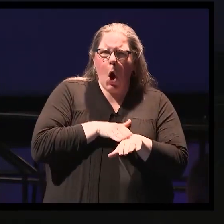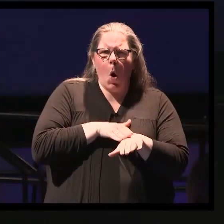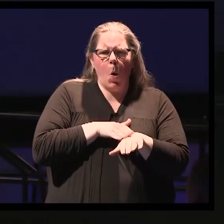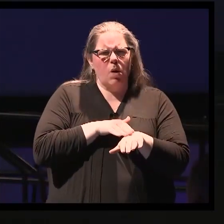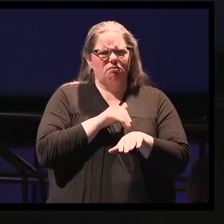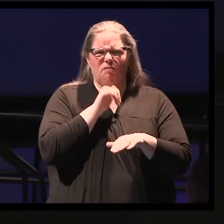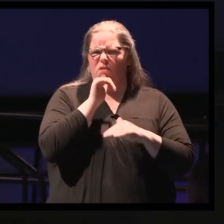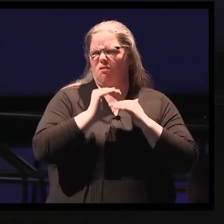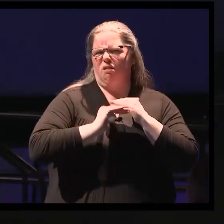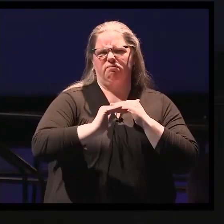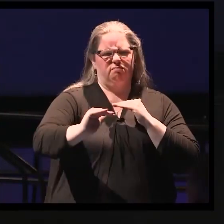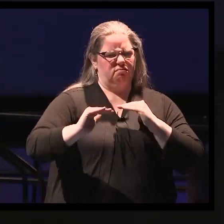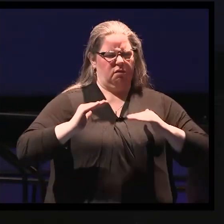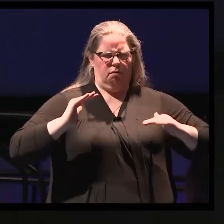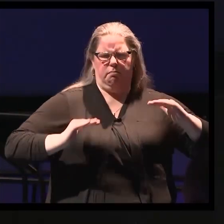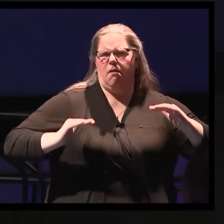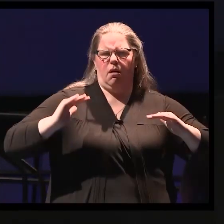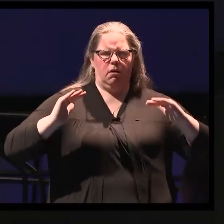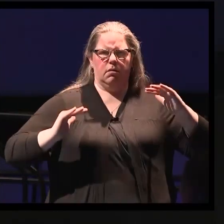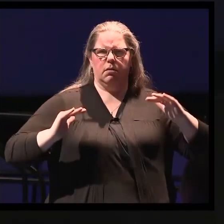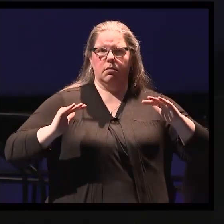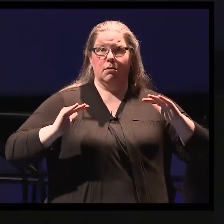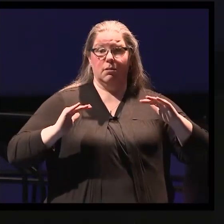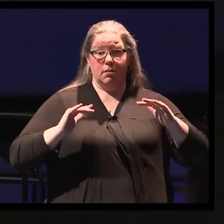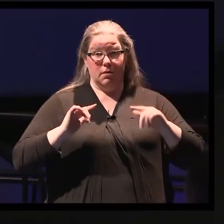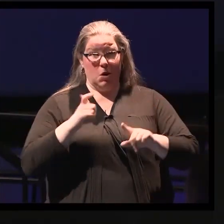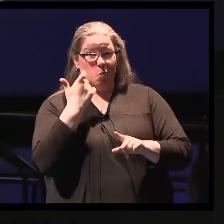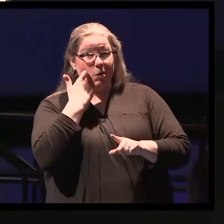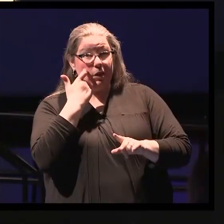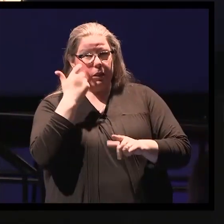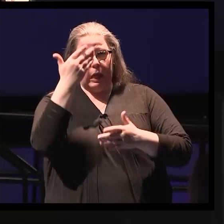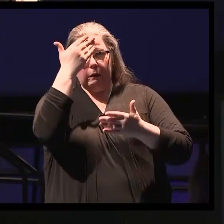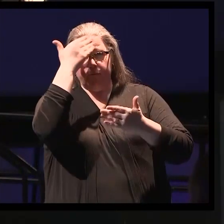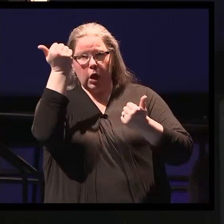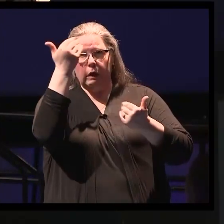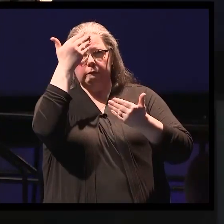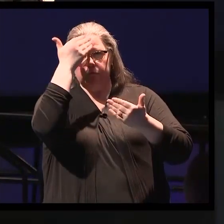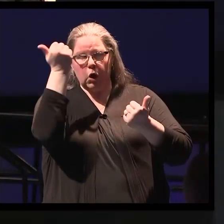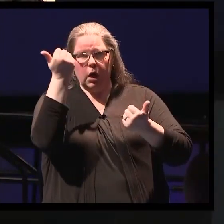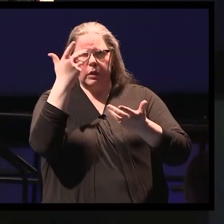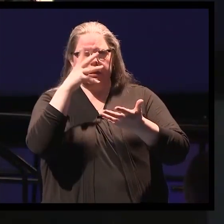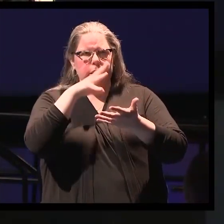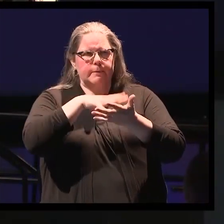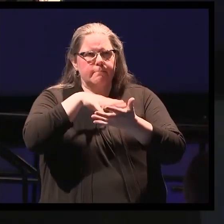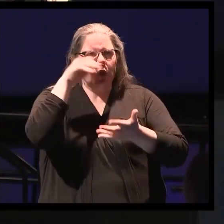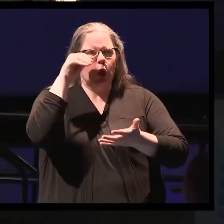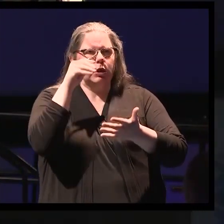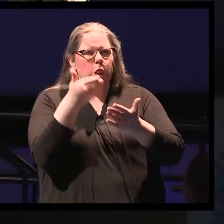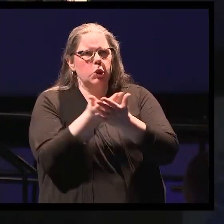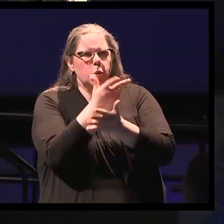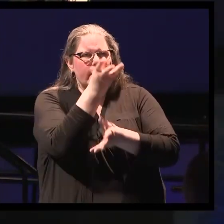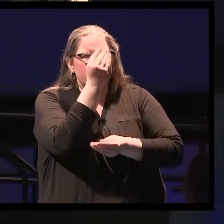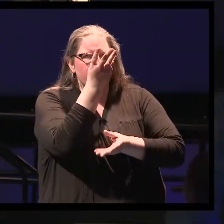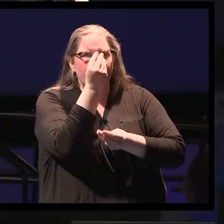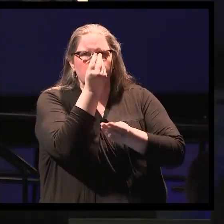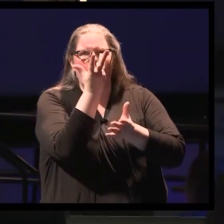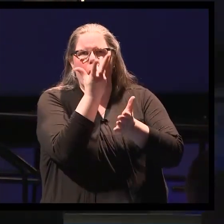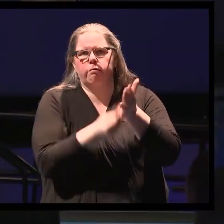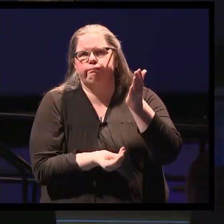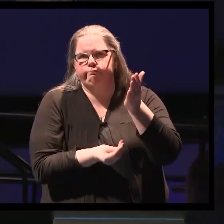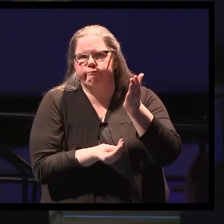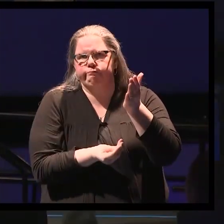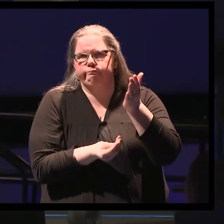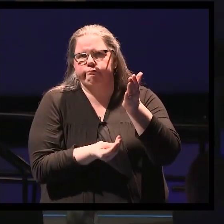As well, she has memory changes with difficulty retaining new information. And as a note, her entire